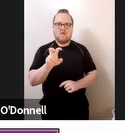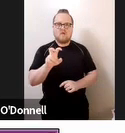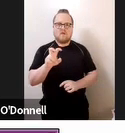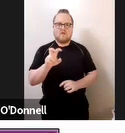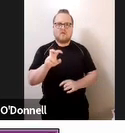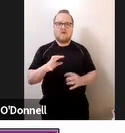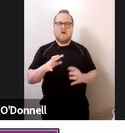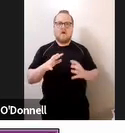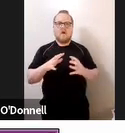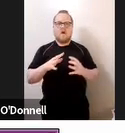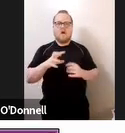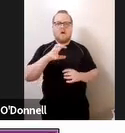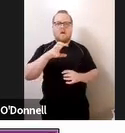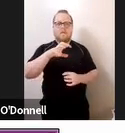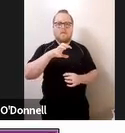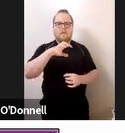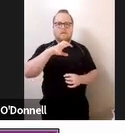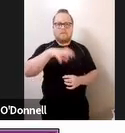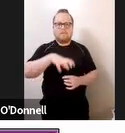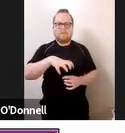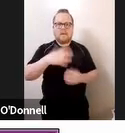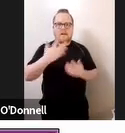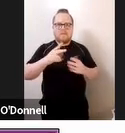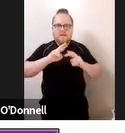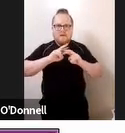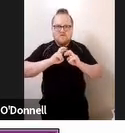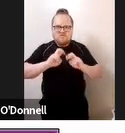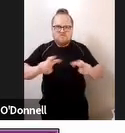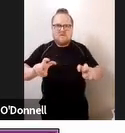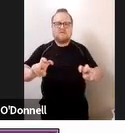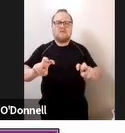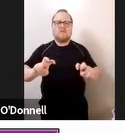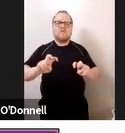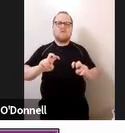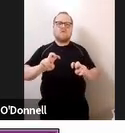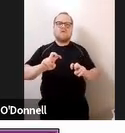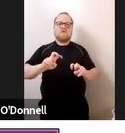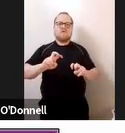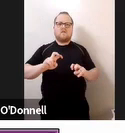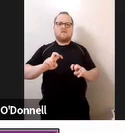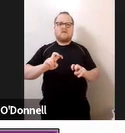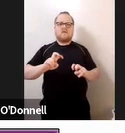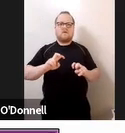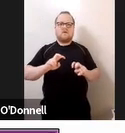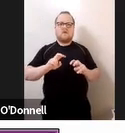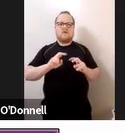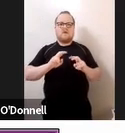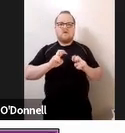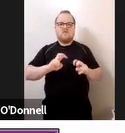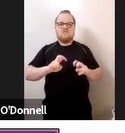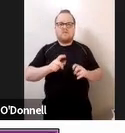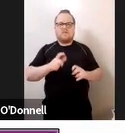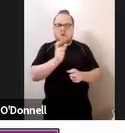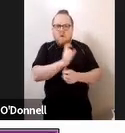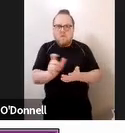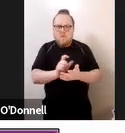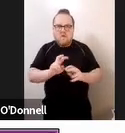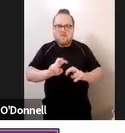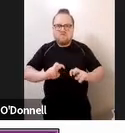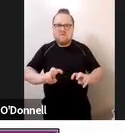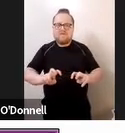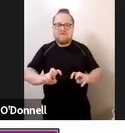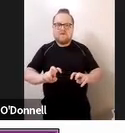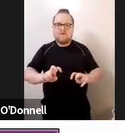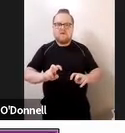undertook a systematic review of the literature and found it littered with terms that was their phrase the research